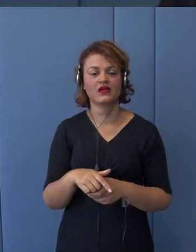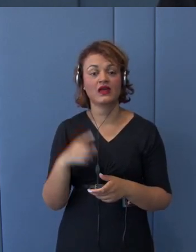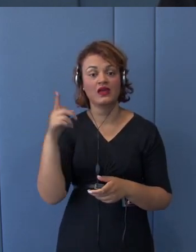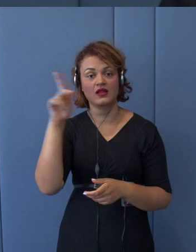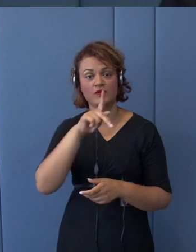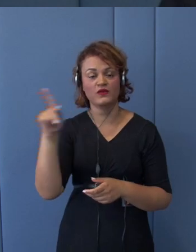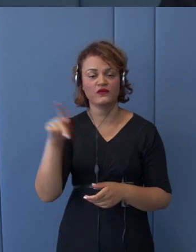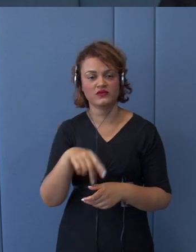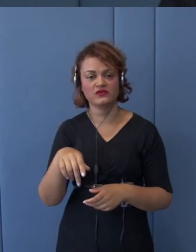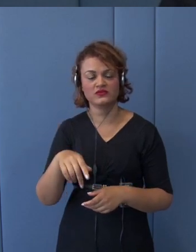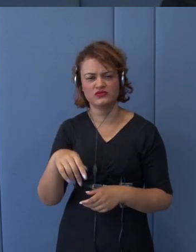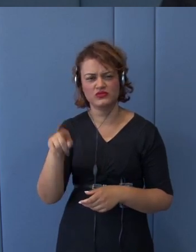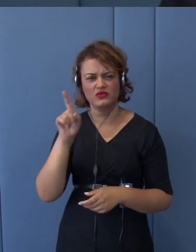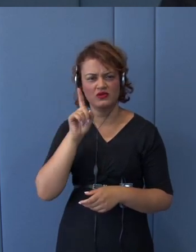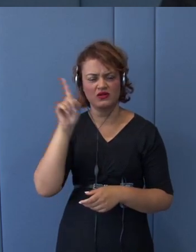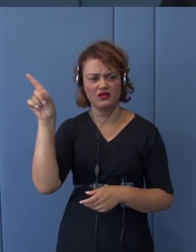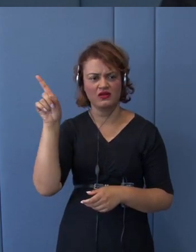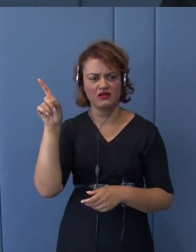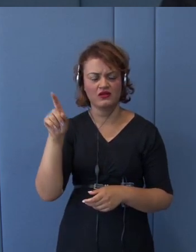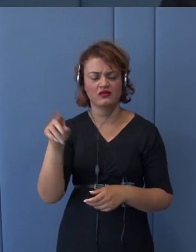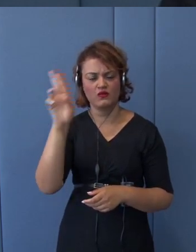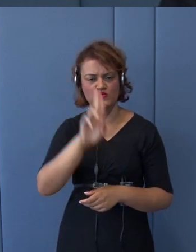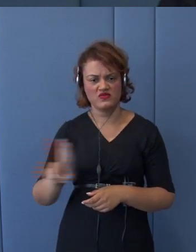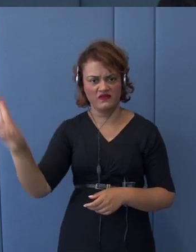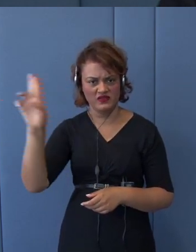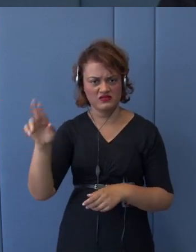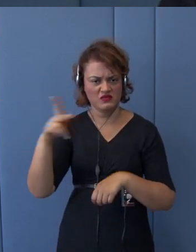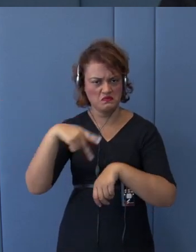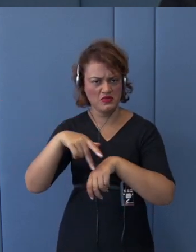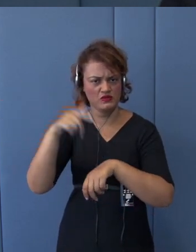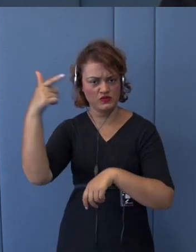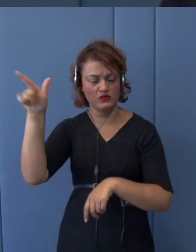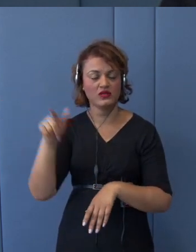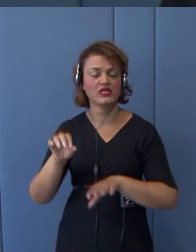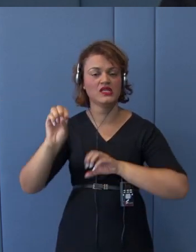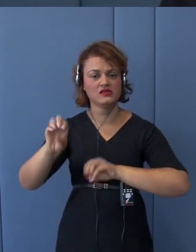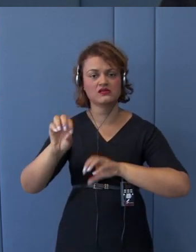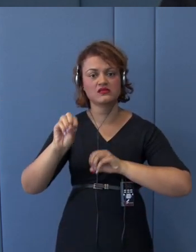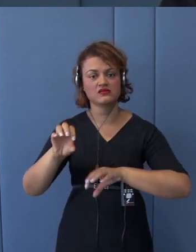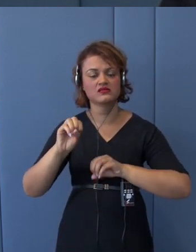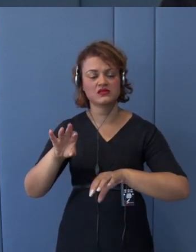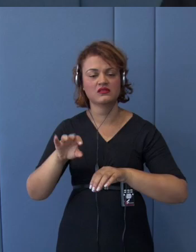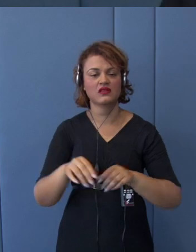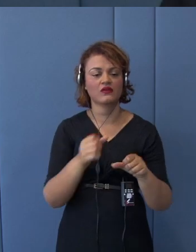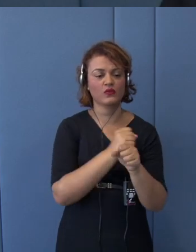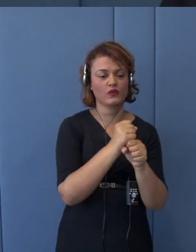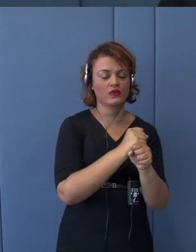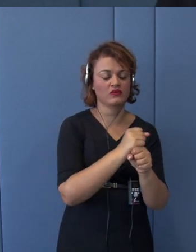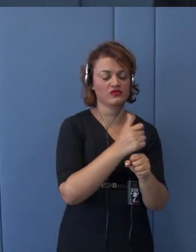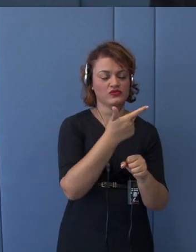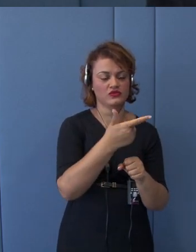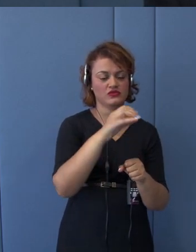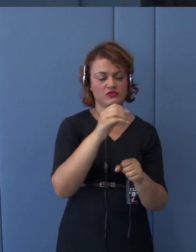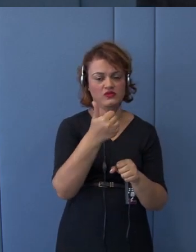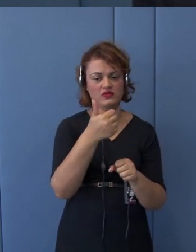Keiko University, where he taught from April 2005 to March 2019.